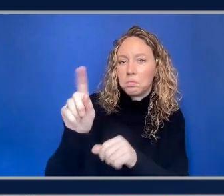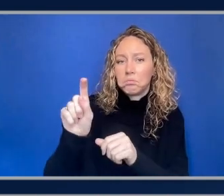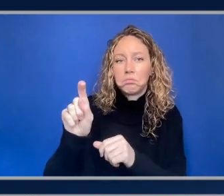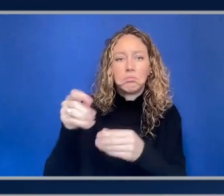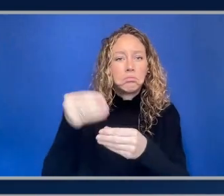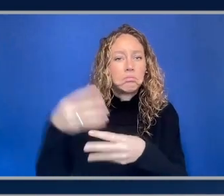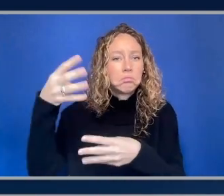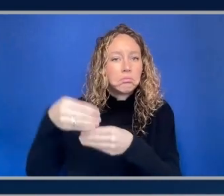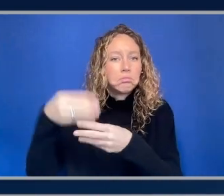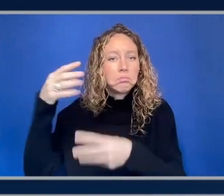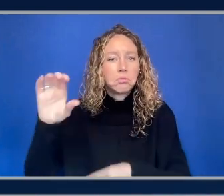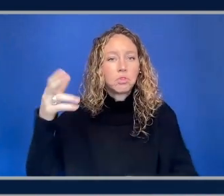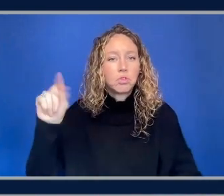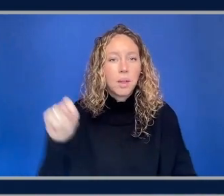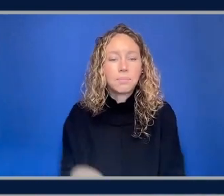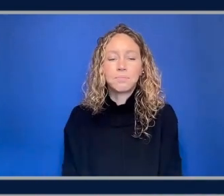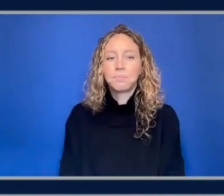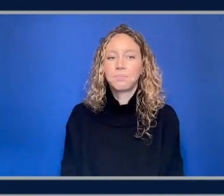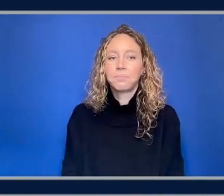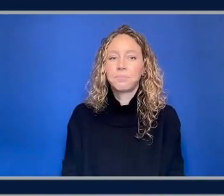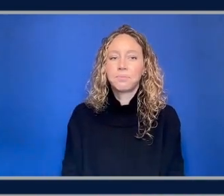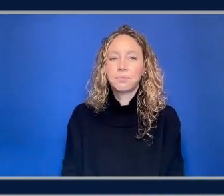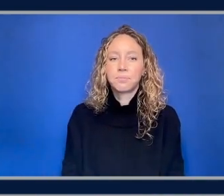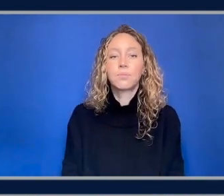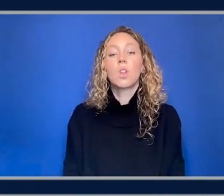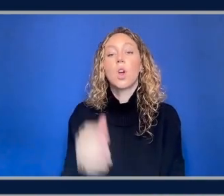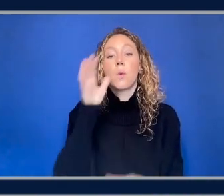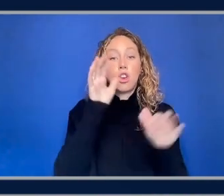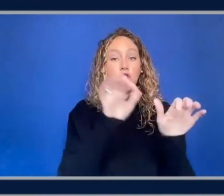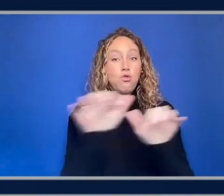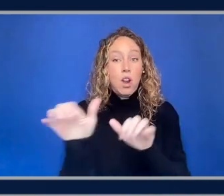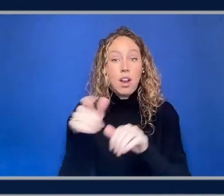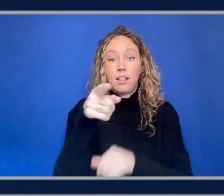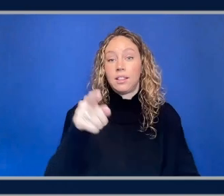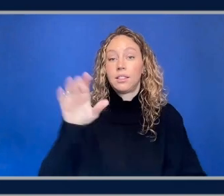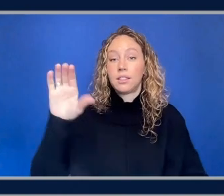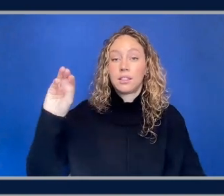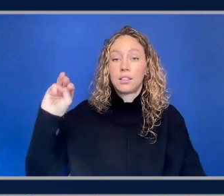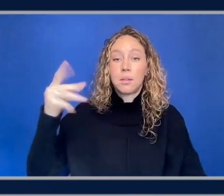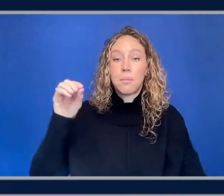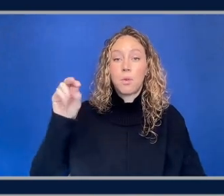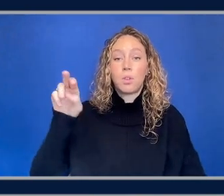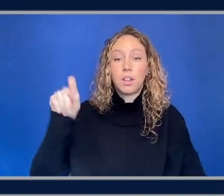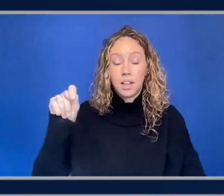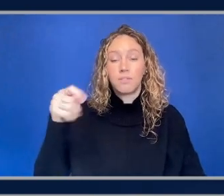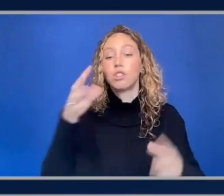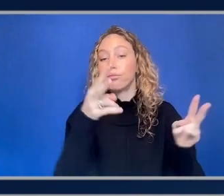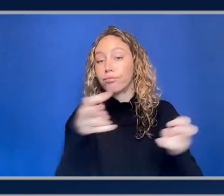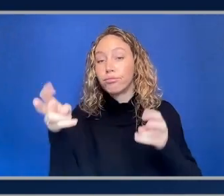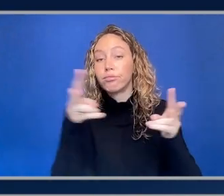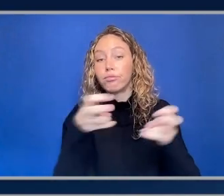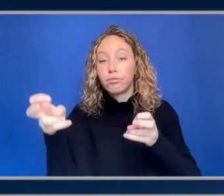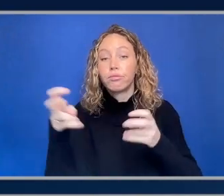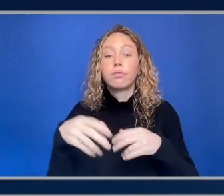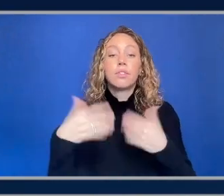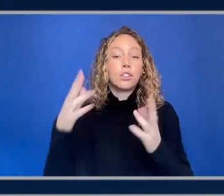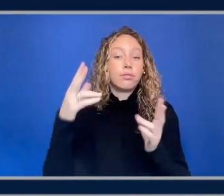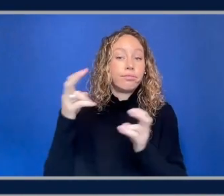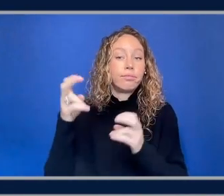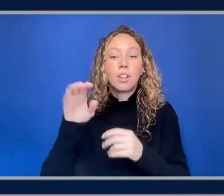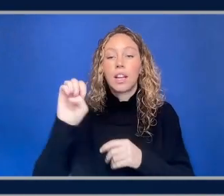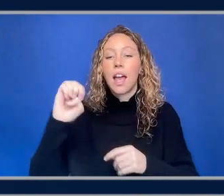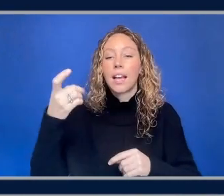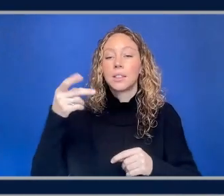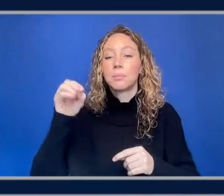yeah so we're okay so we're writing a component here we've imported a few things we've exporting a create storage